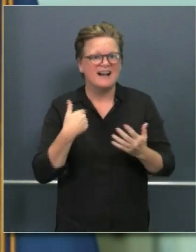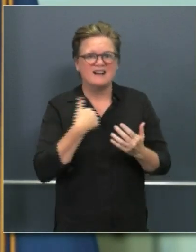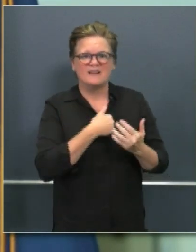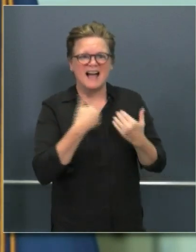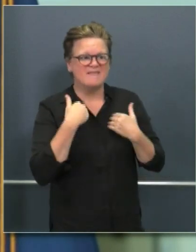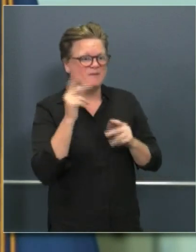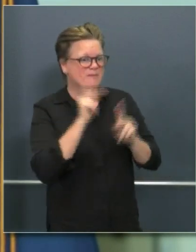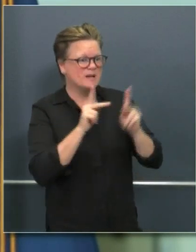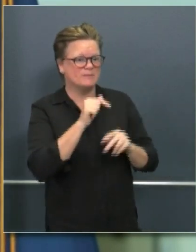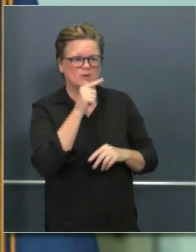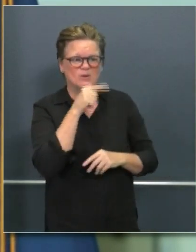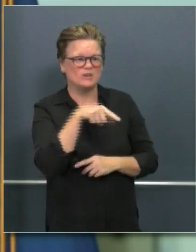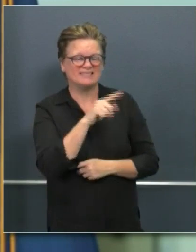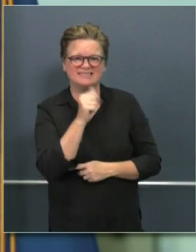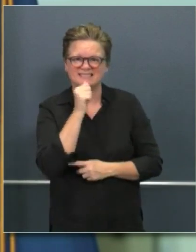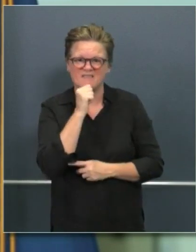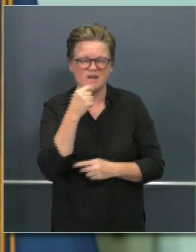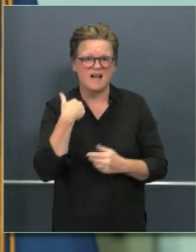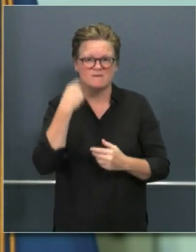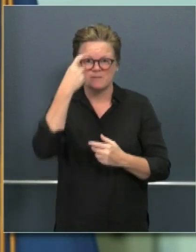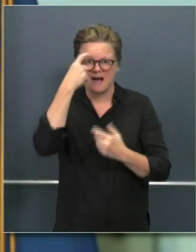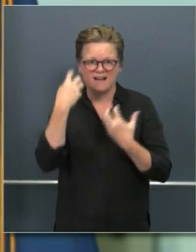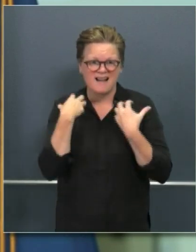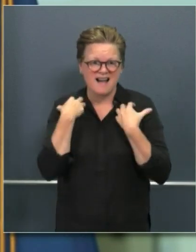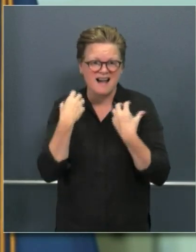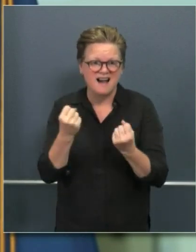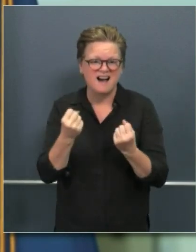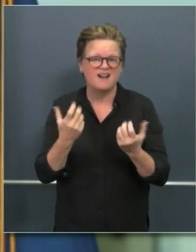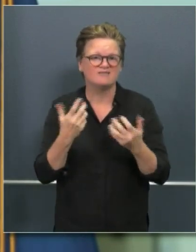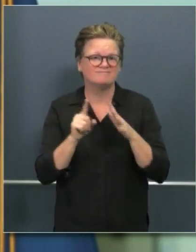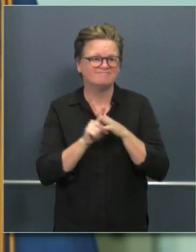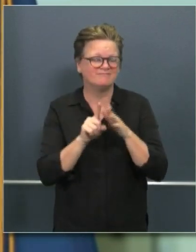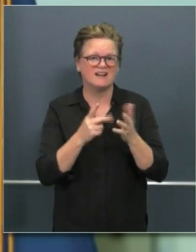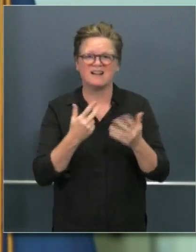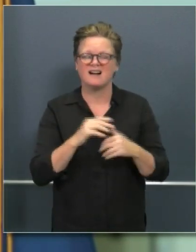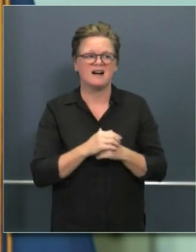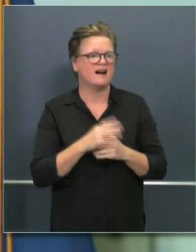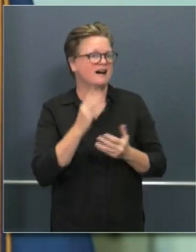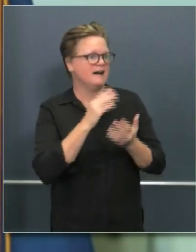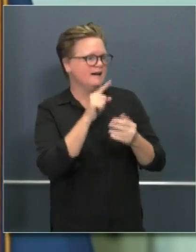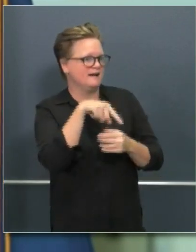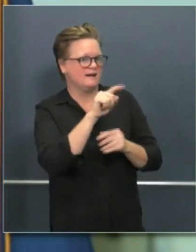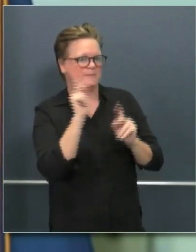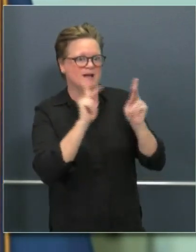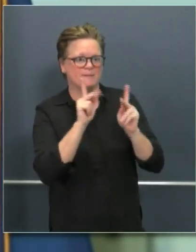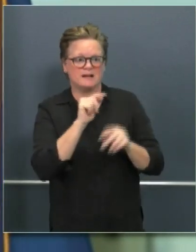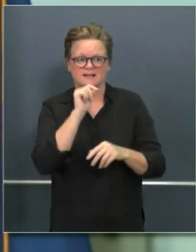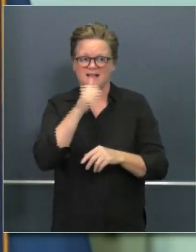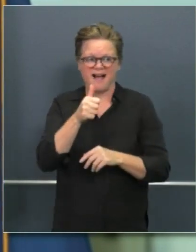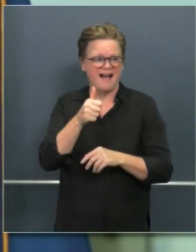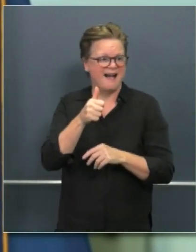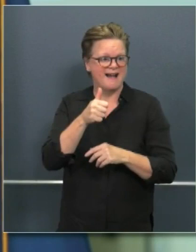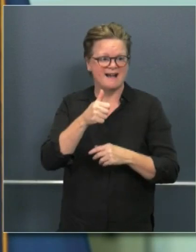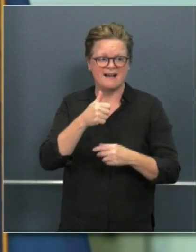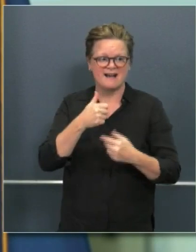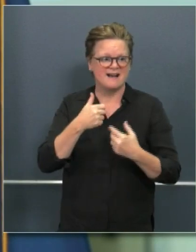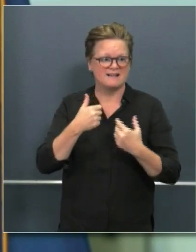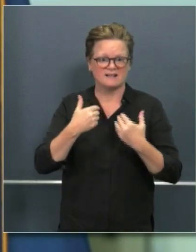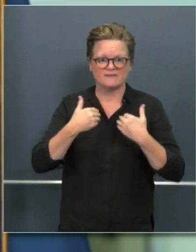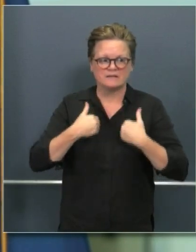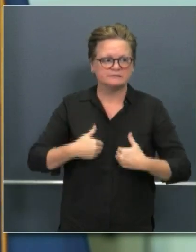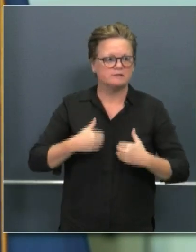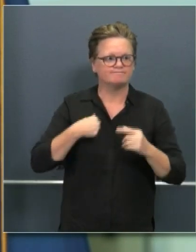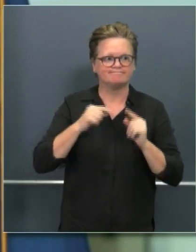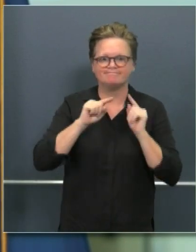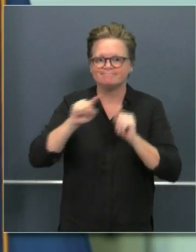severe mental health and brain health issues, when people are not attending to their physical and emotional needs, those social determinants